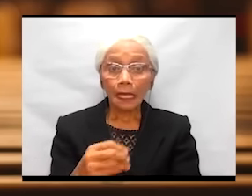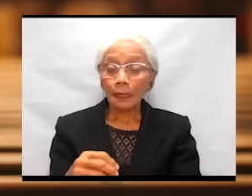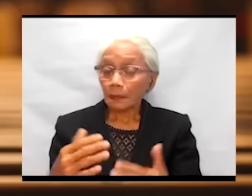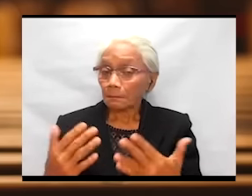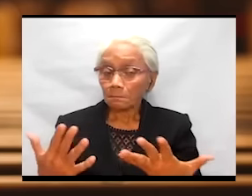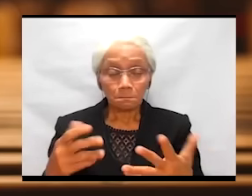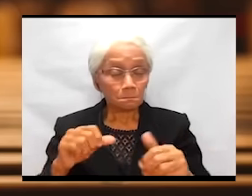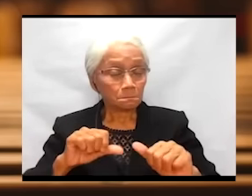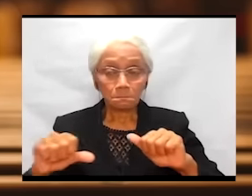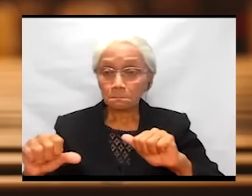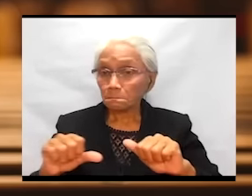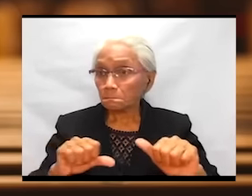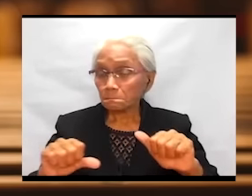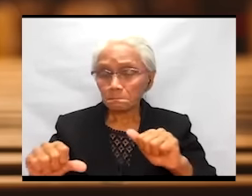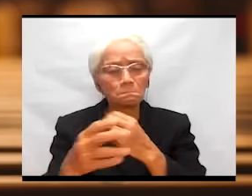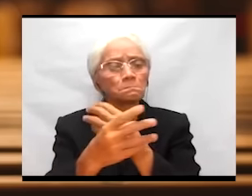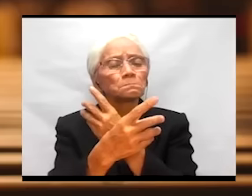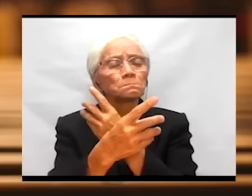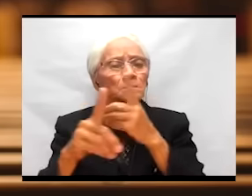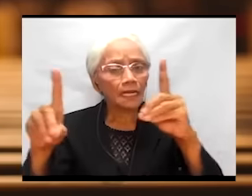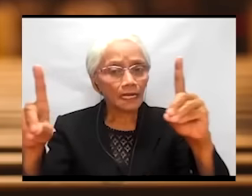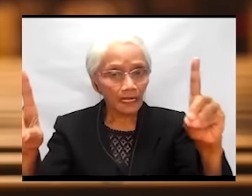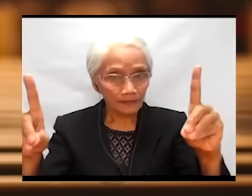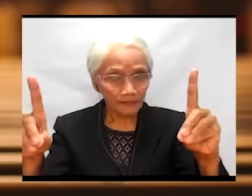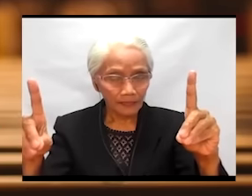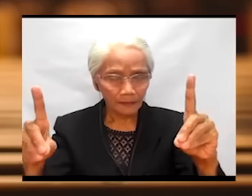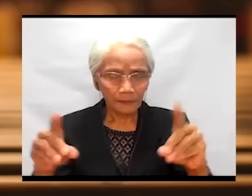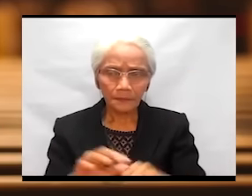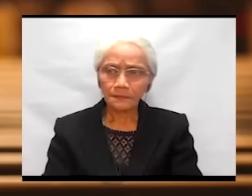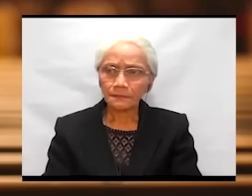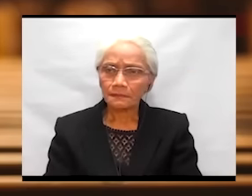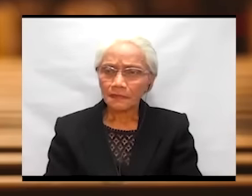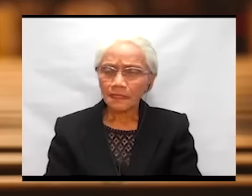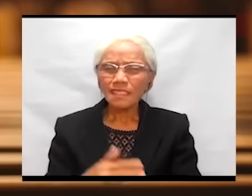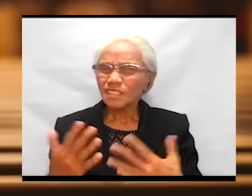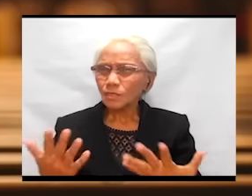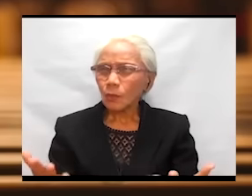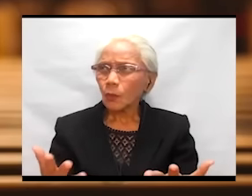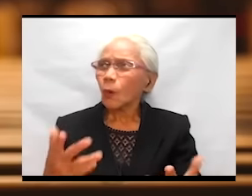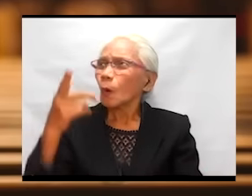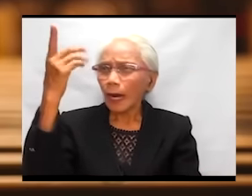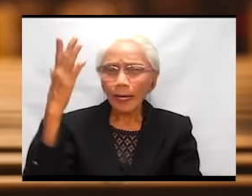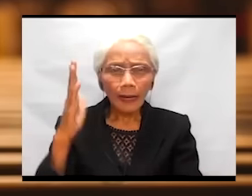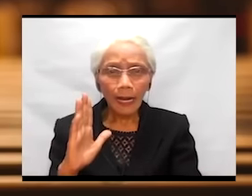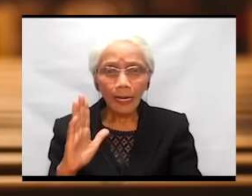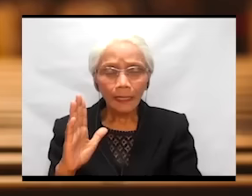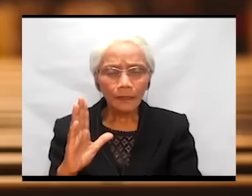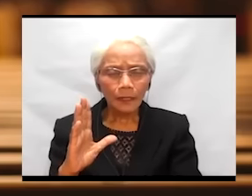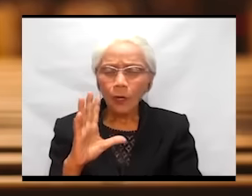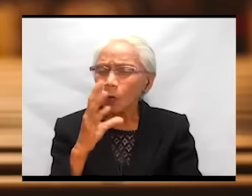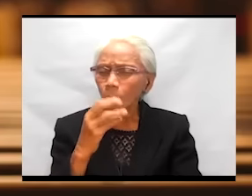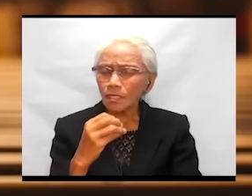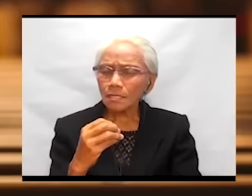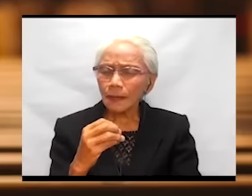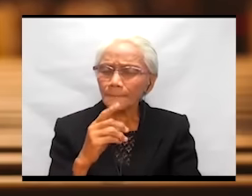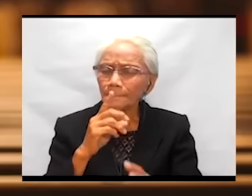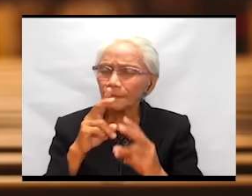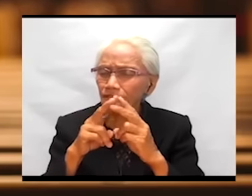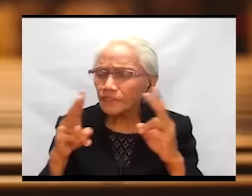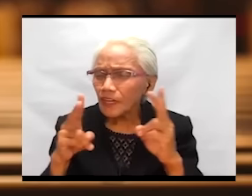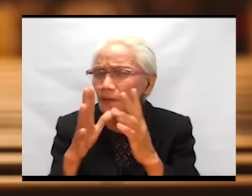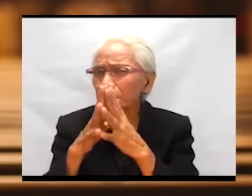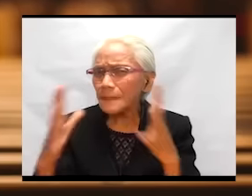So a God who was very personally involved in the